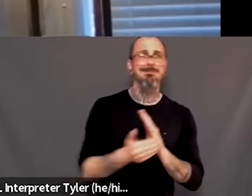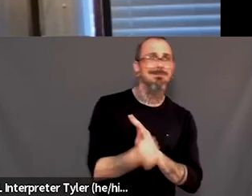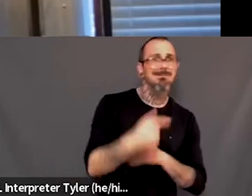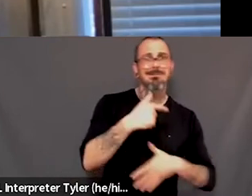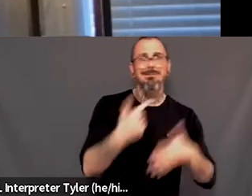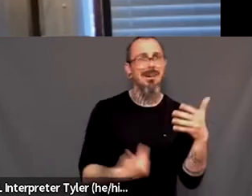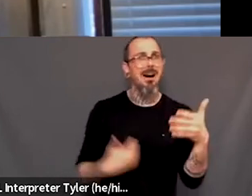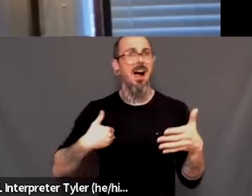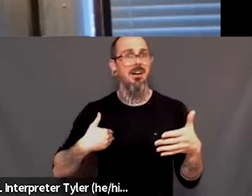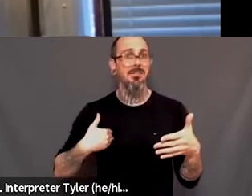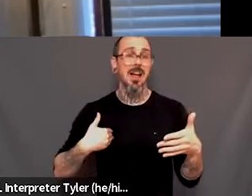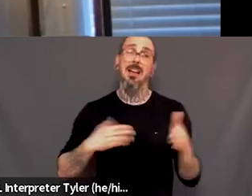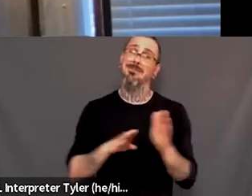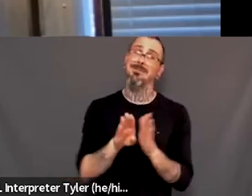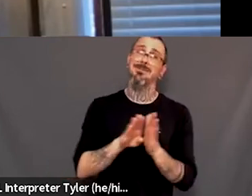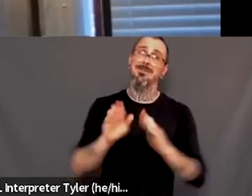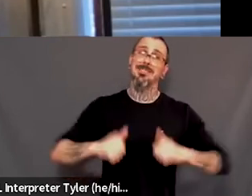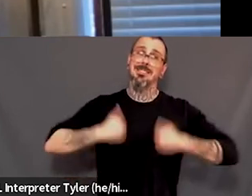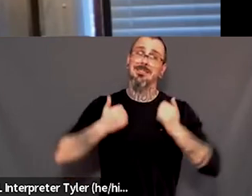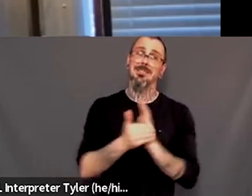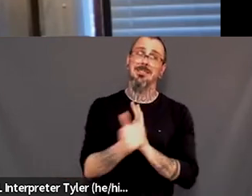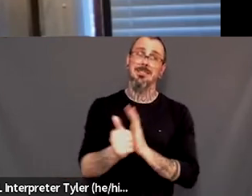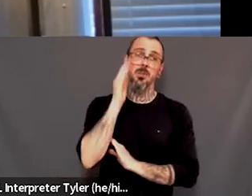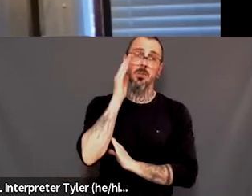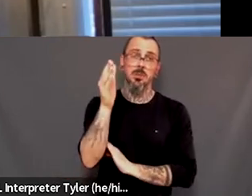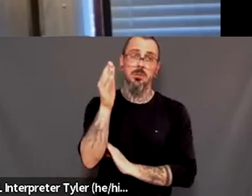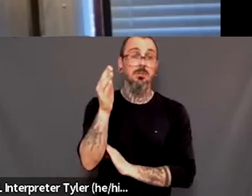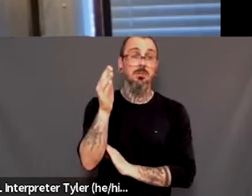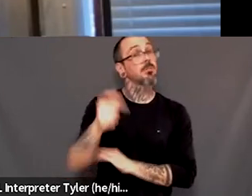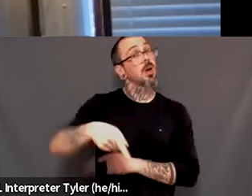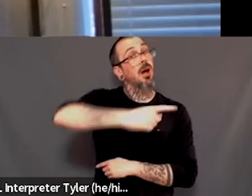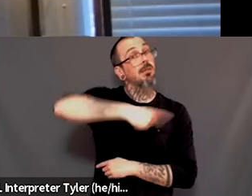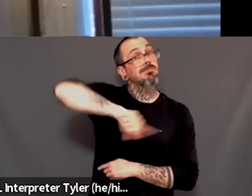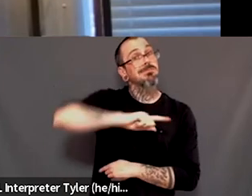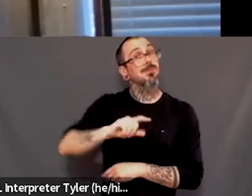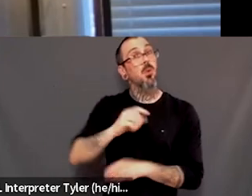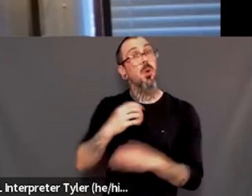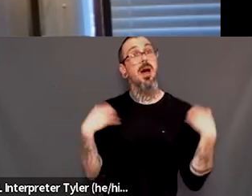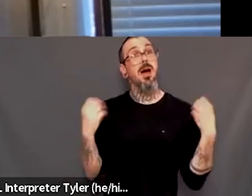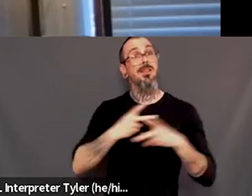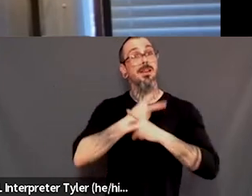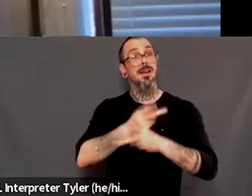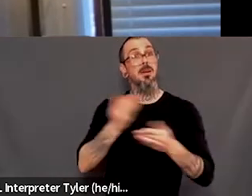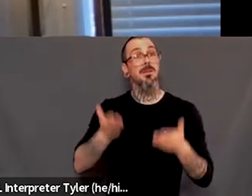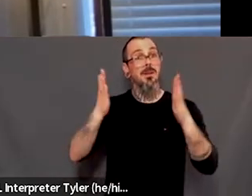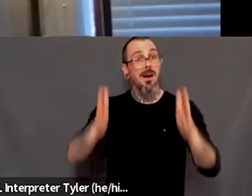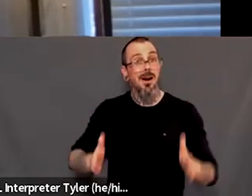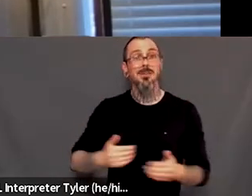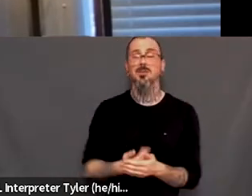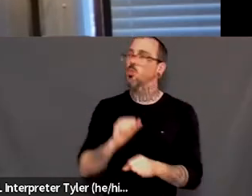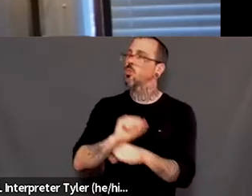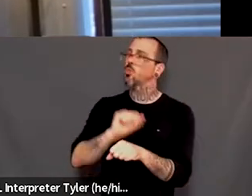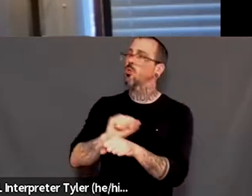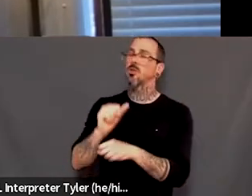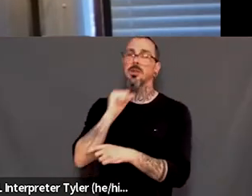as healthcare providers or community members or people working in nonprofits or just